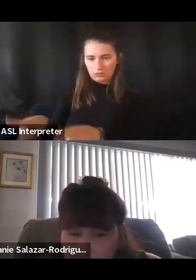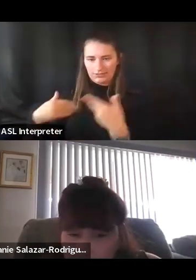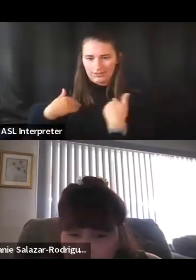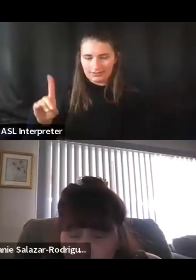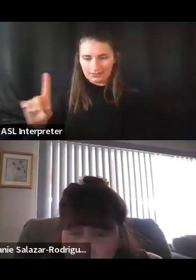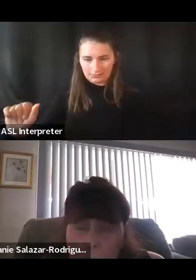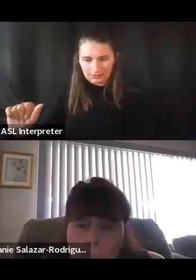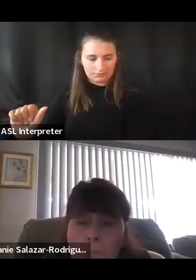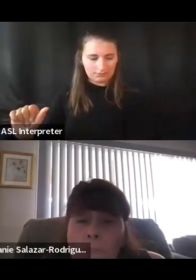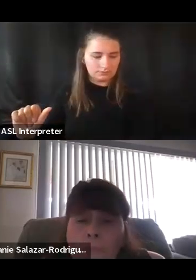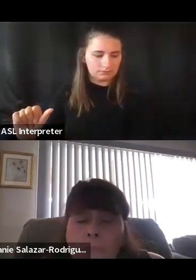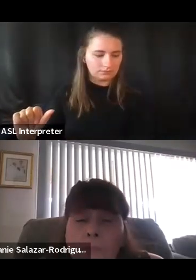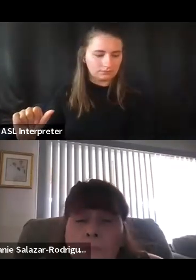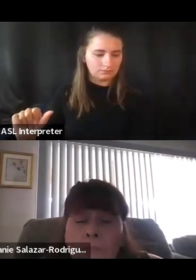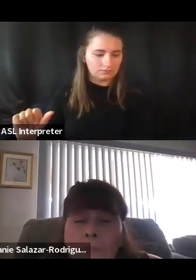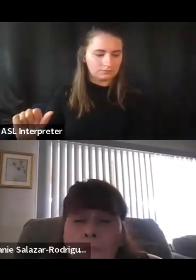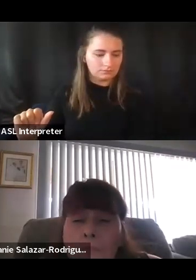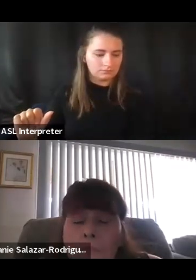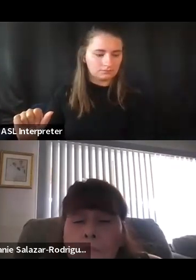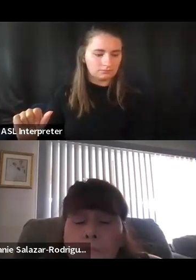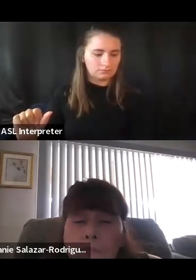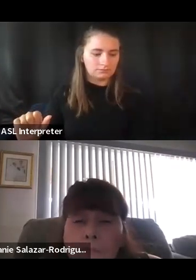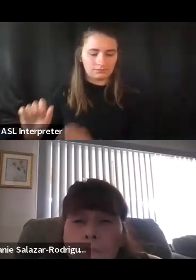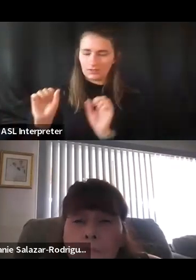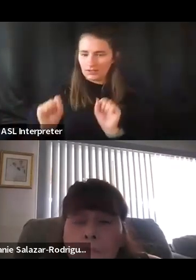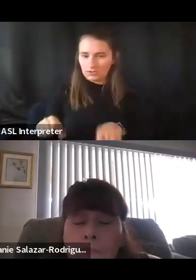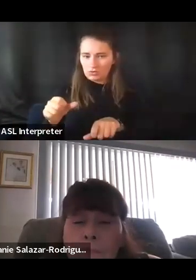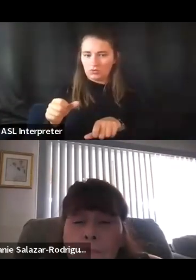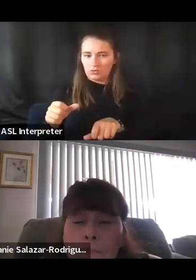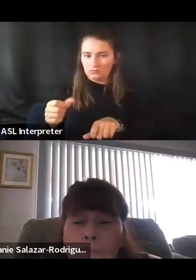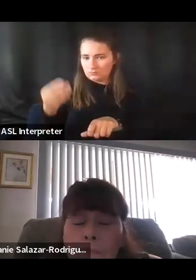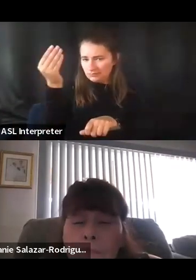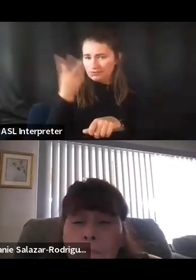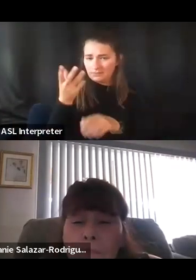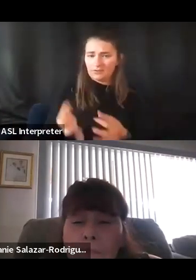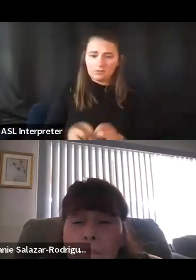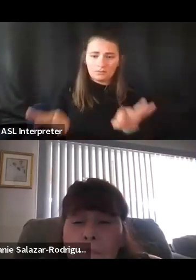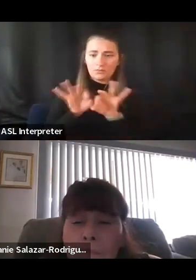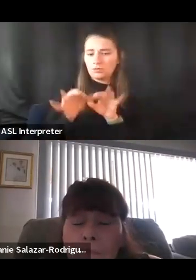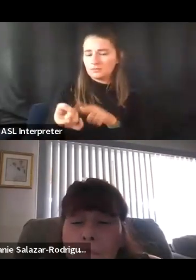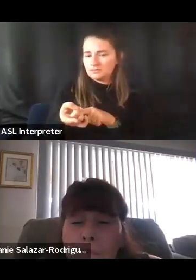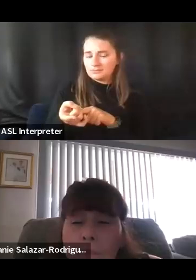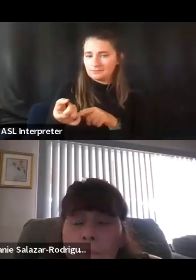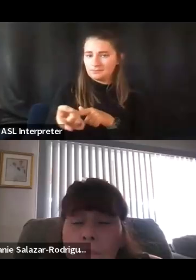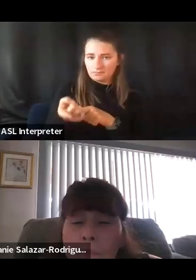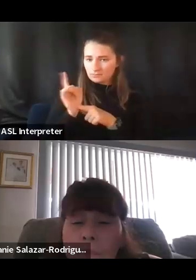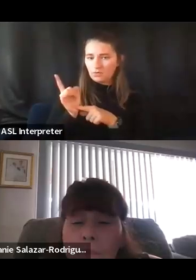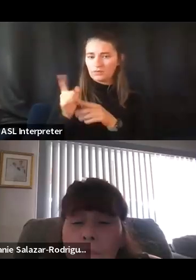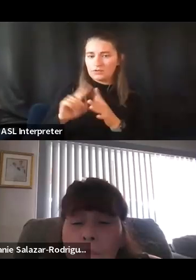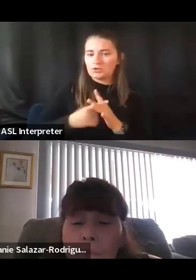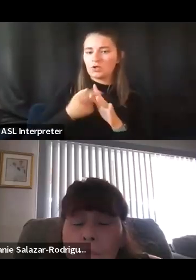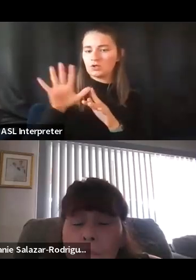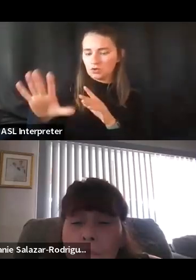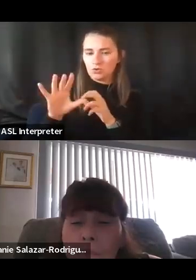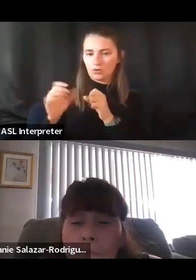highlight any moments that sparked your advocacy efforts or a moment that